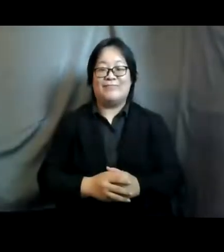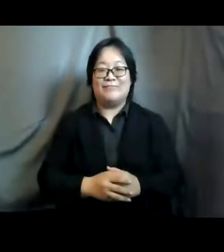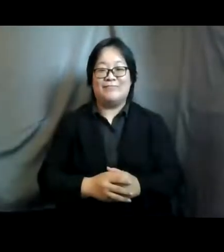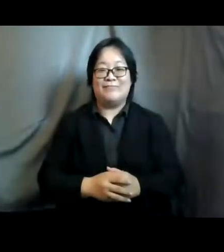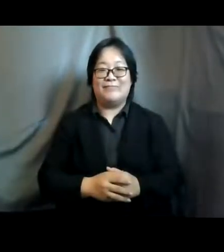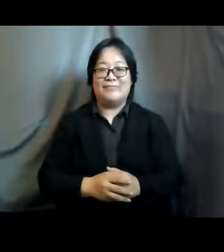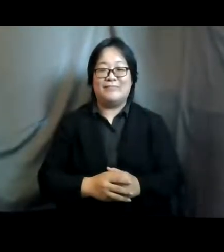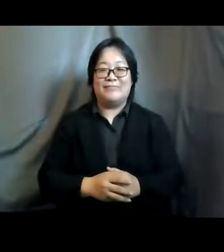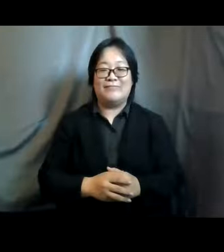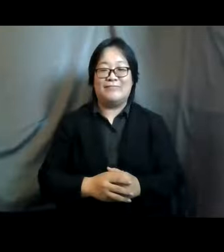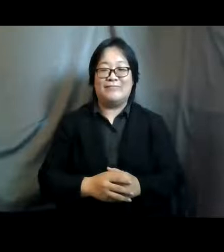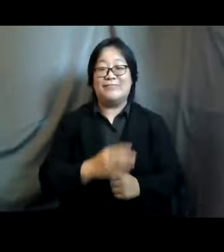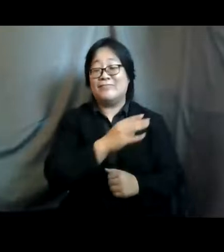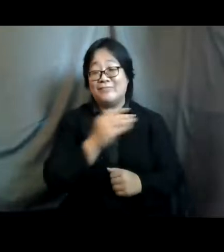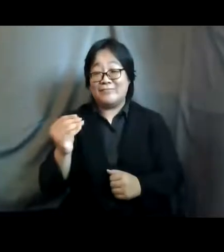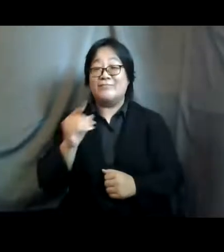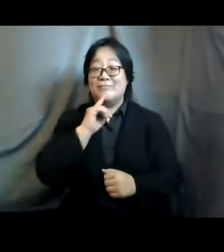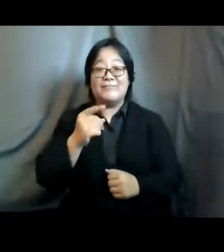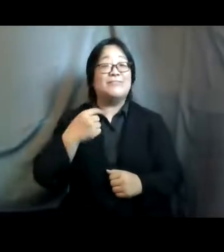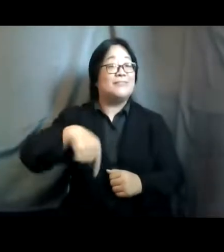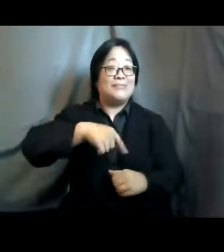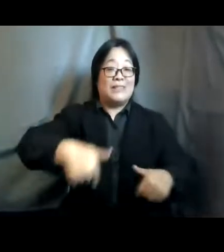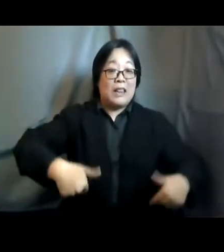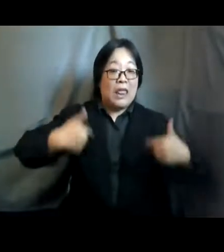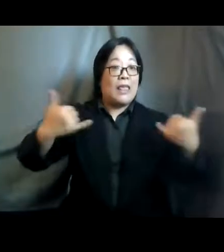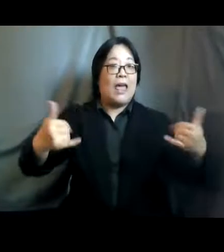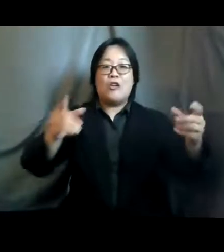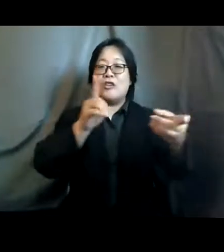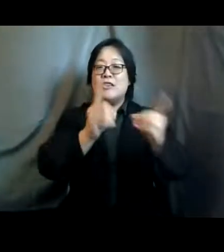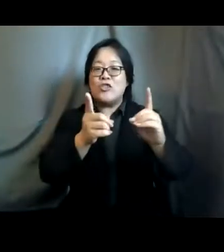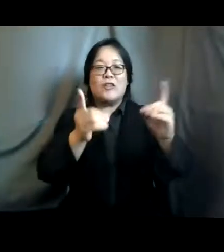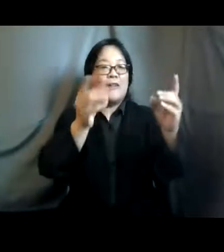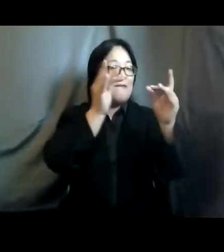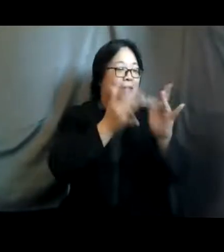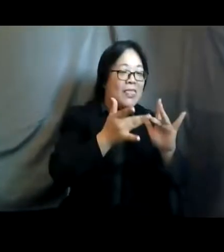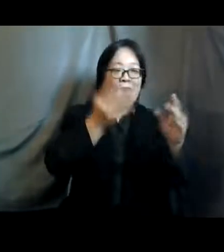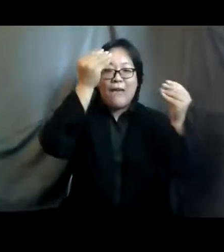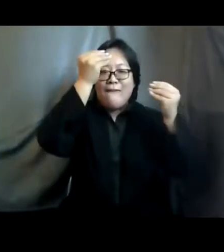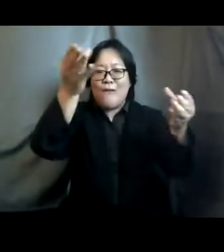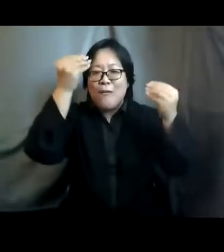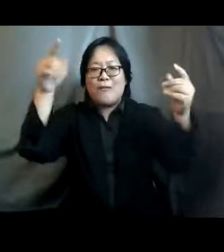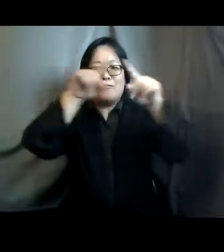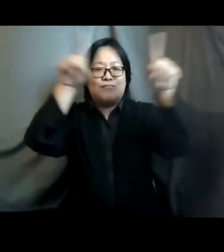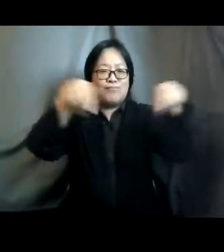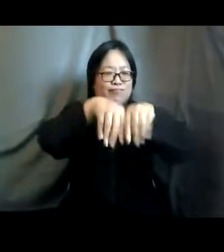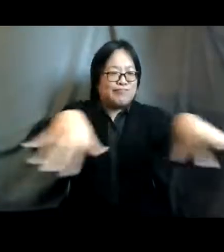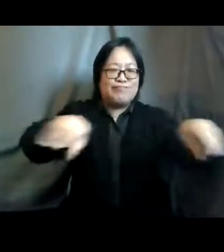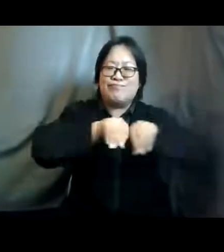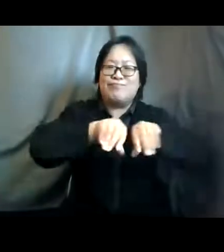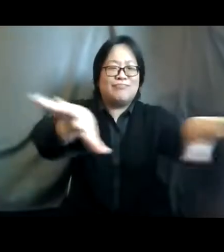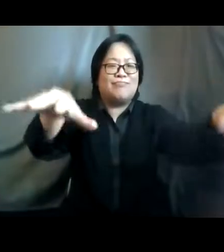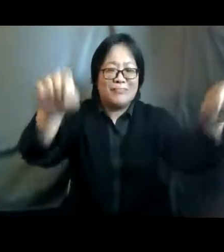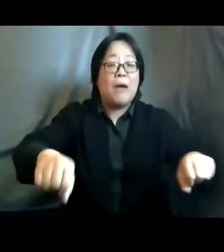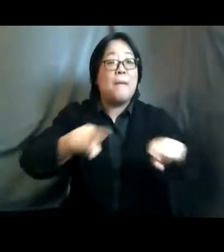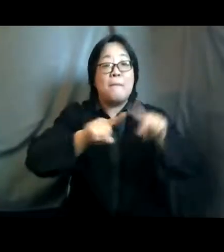um although we live in a very digitized world now and information seems to be more than abundant uh still